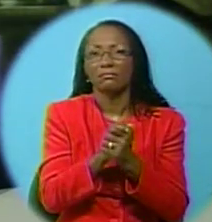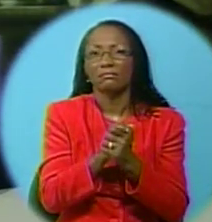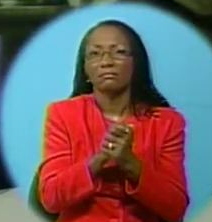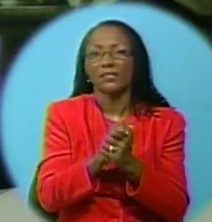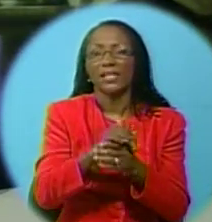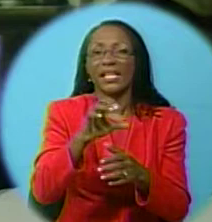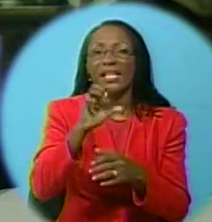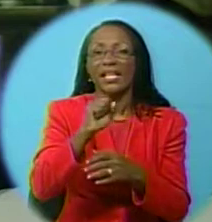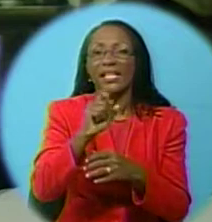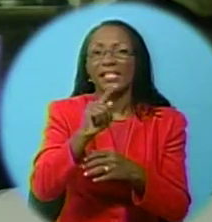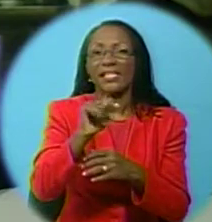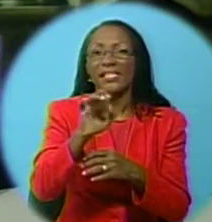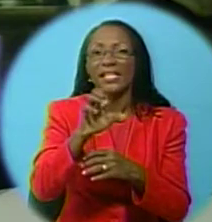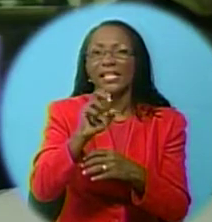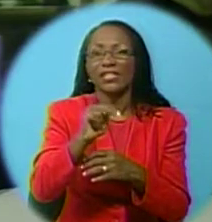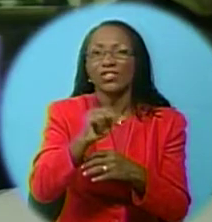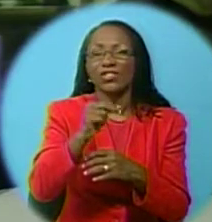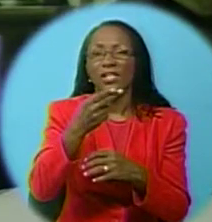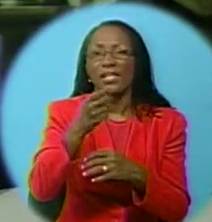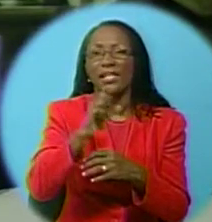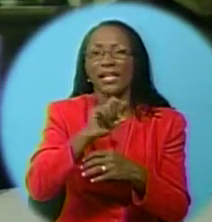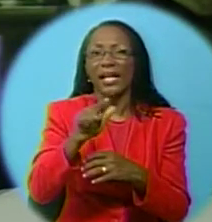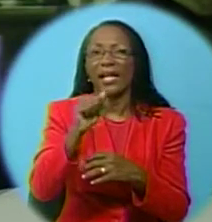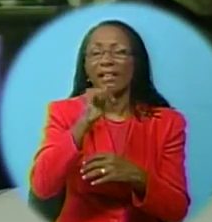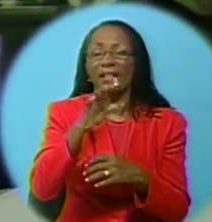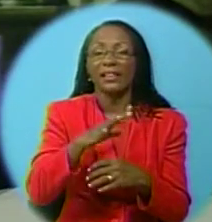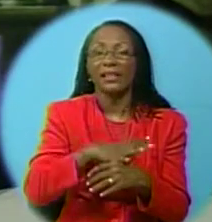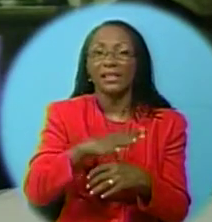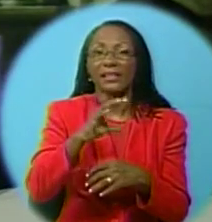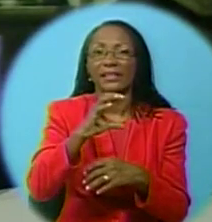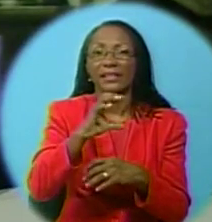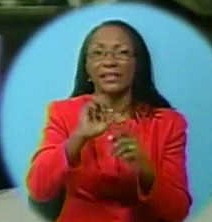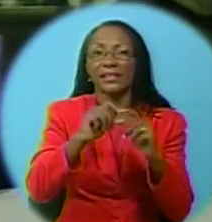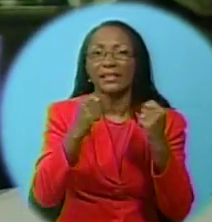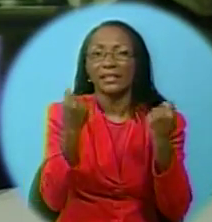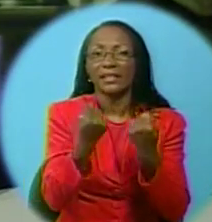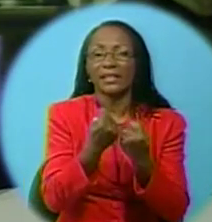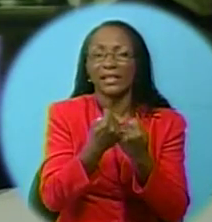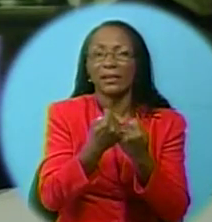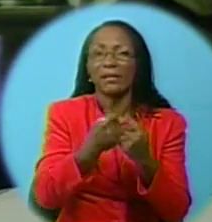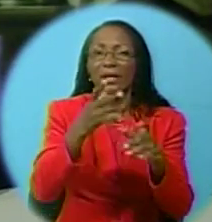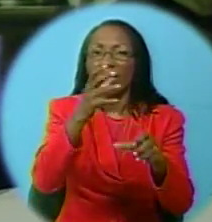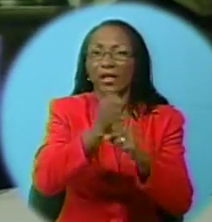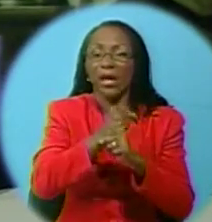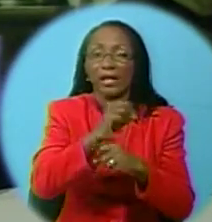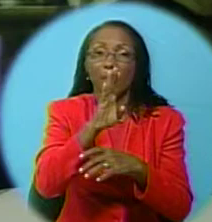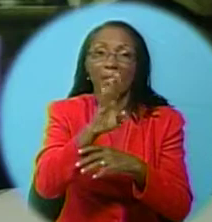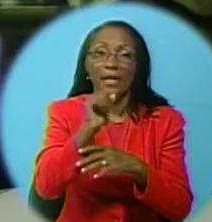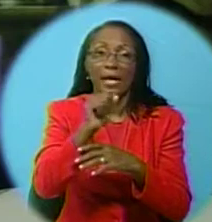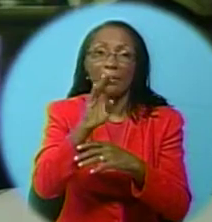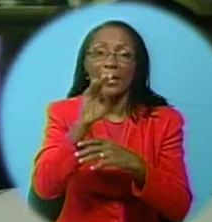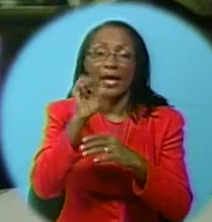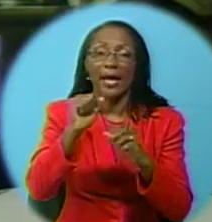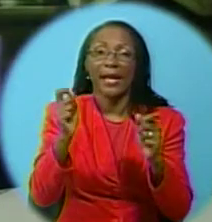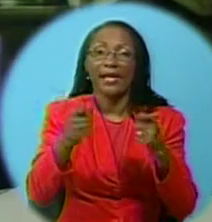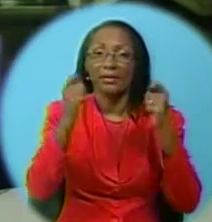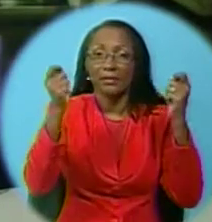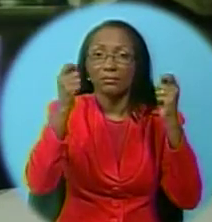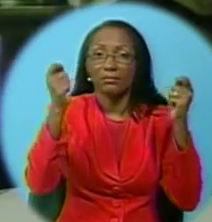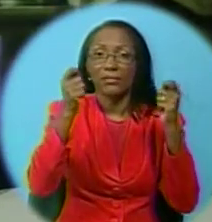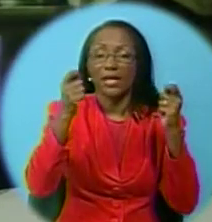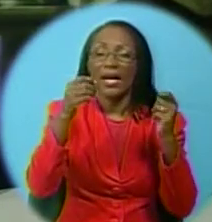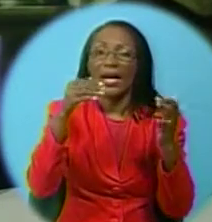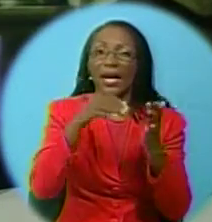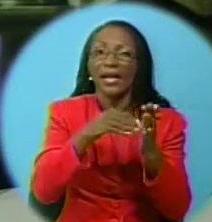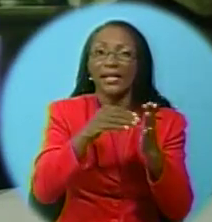Station Hill Lady Cavaliers have retained their B.A.B.A. knockout title after beating U.A. Blackbirds in the final over the weekend at the Wildey